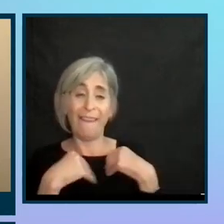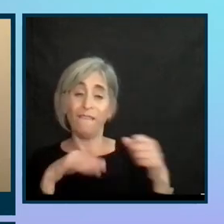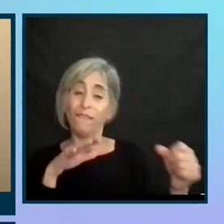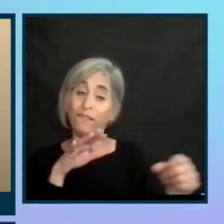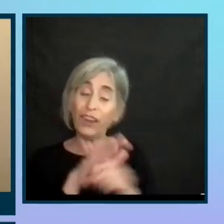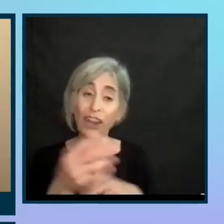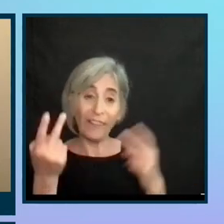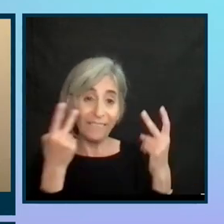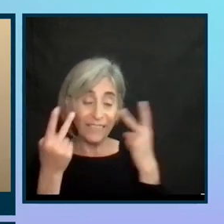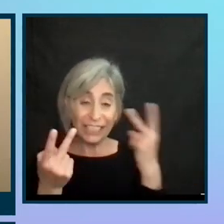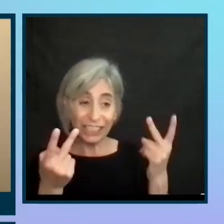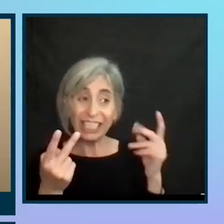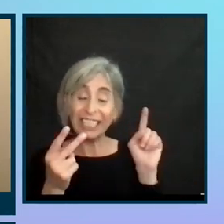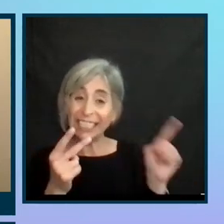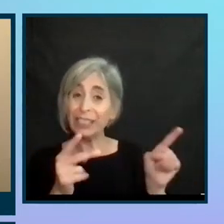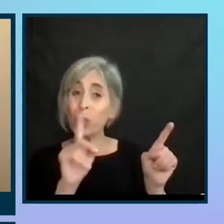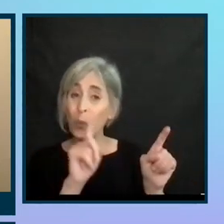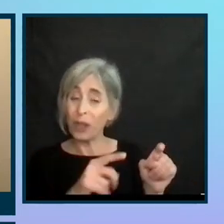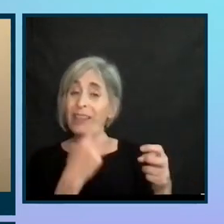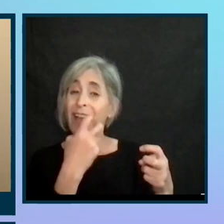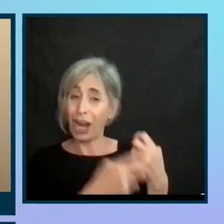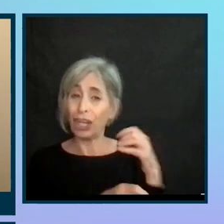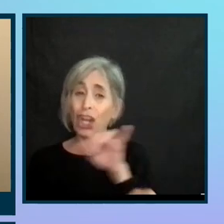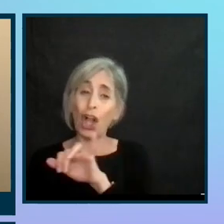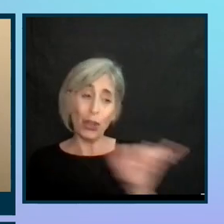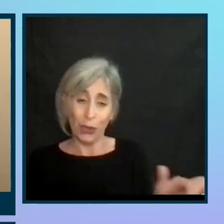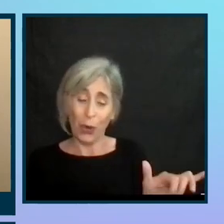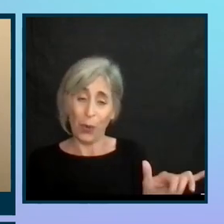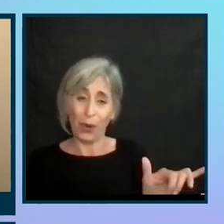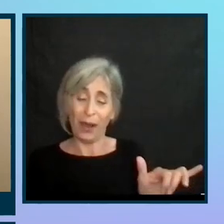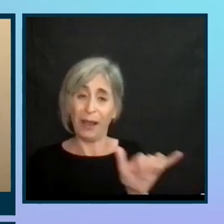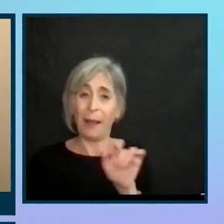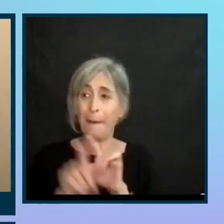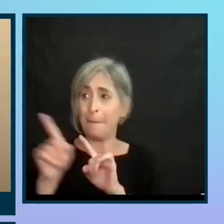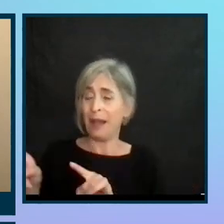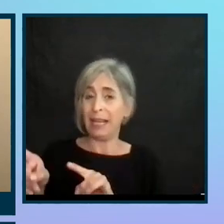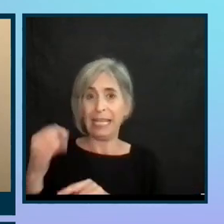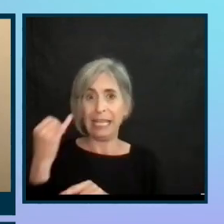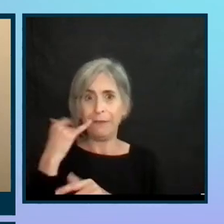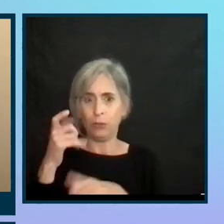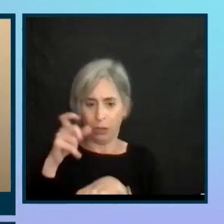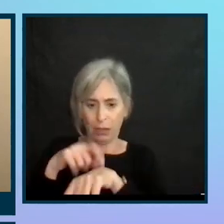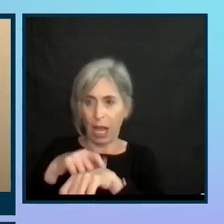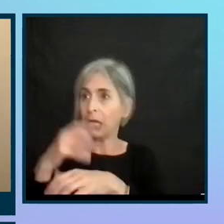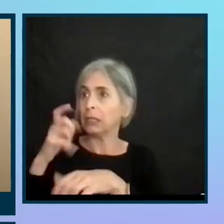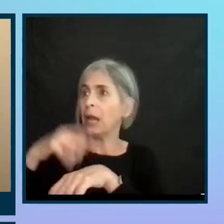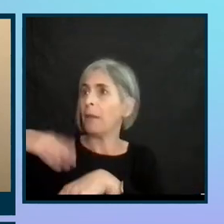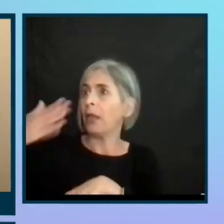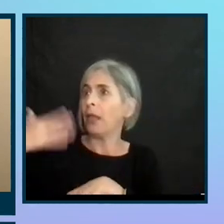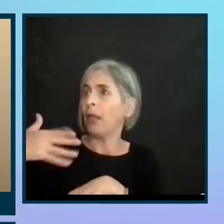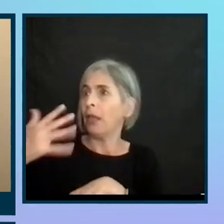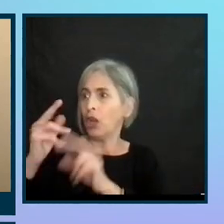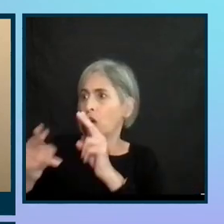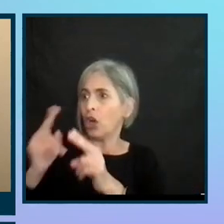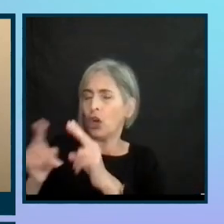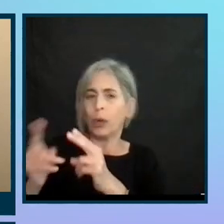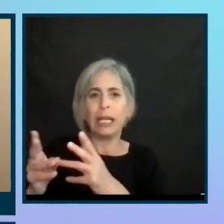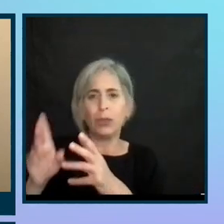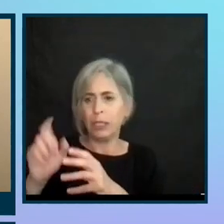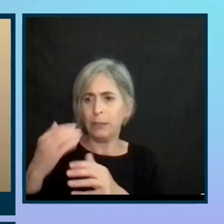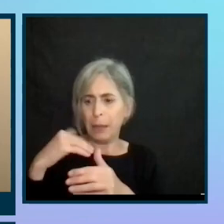make sure for people that are up against the clock that they're able to find what they're looking for. And to touch on a couple of things, too. Like there are